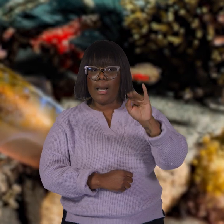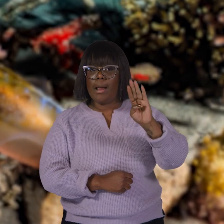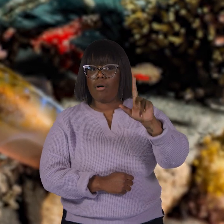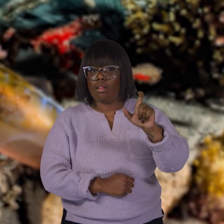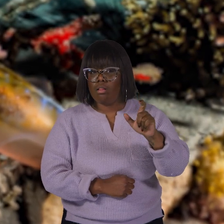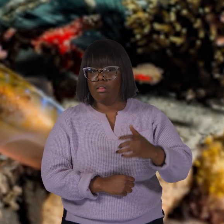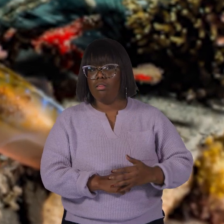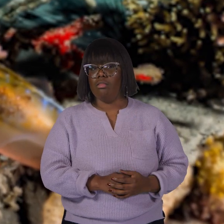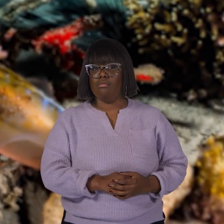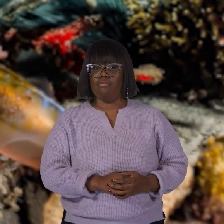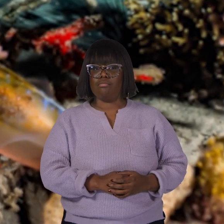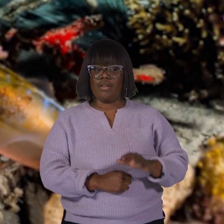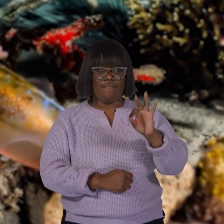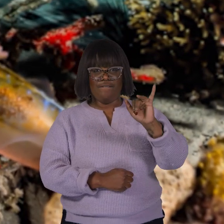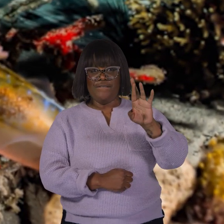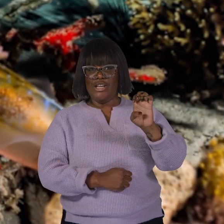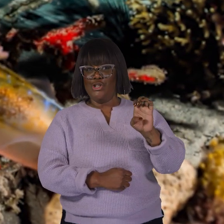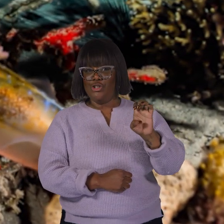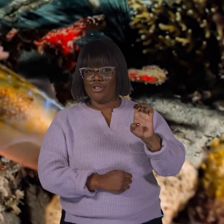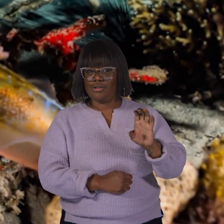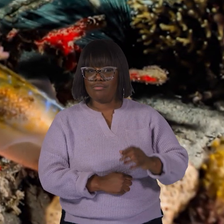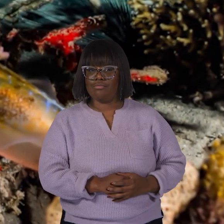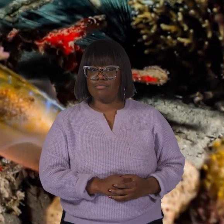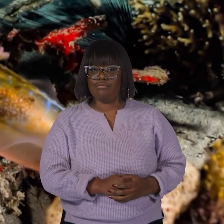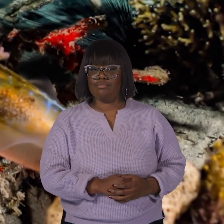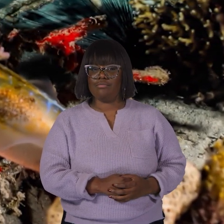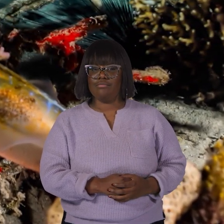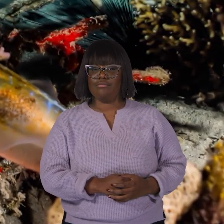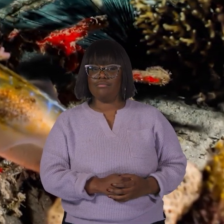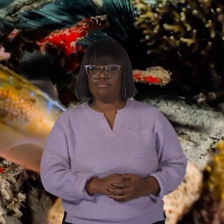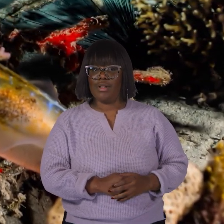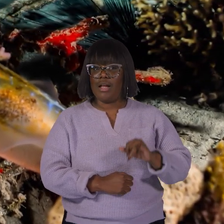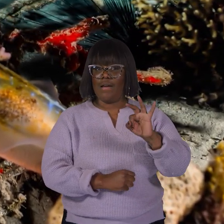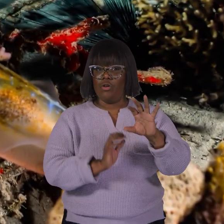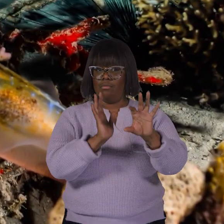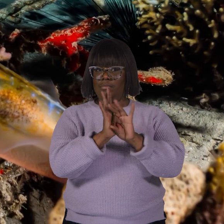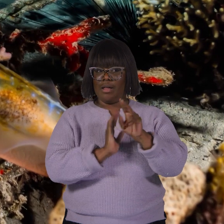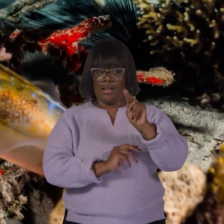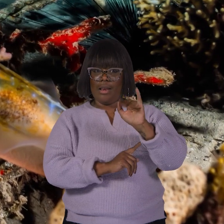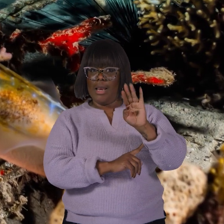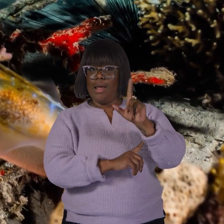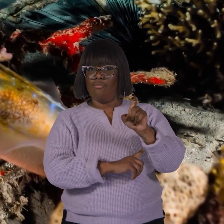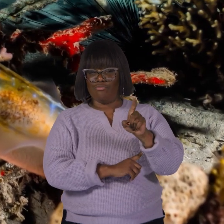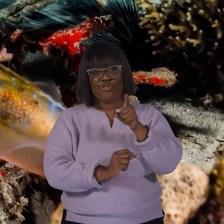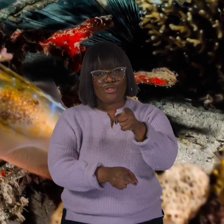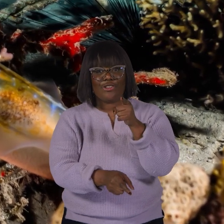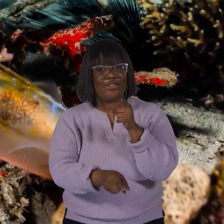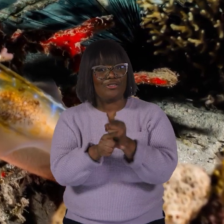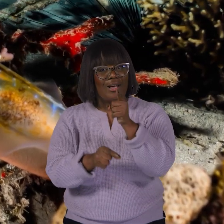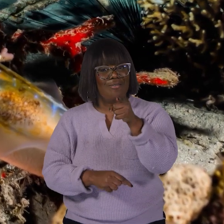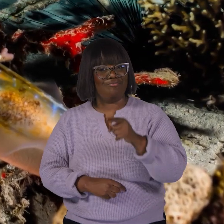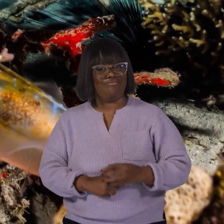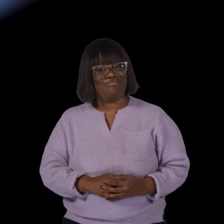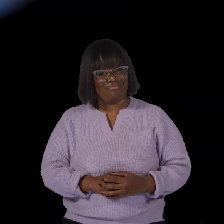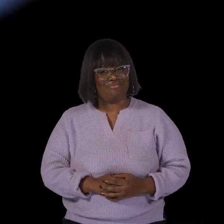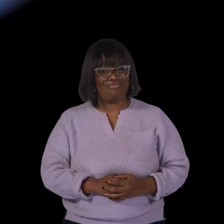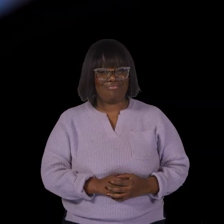Nimble. E. Fierce. If you said D. Nimble, you are correct.